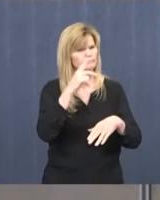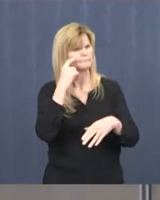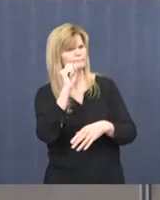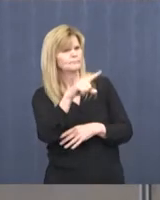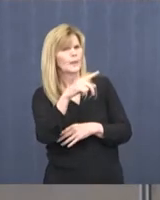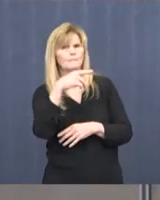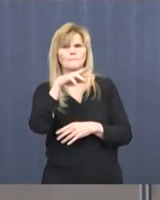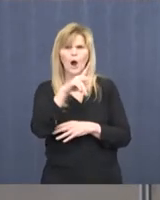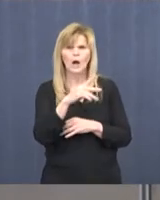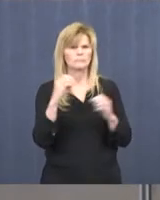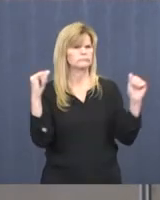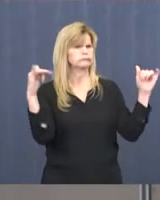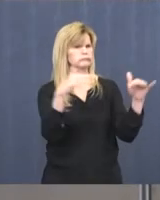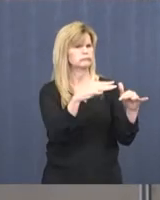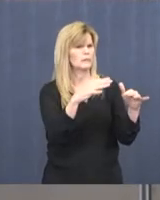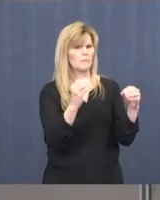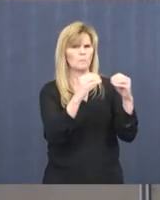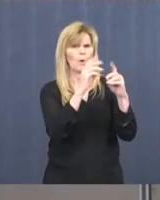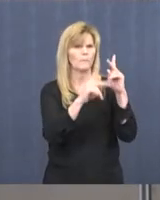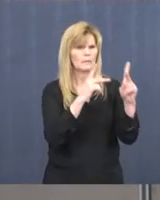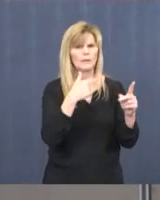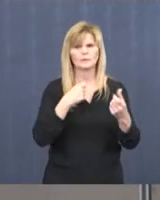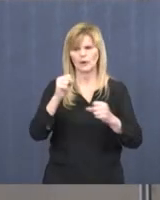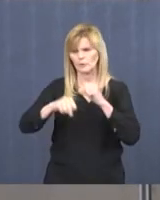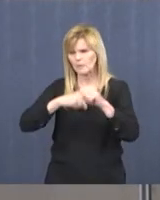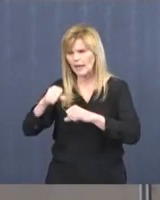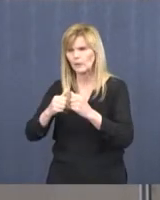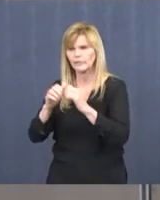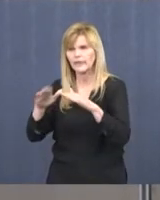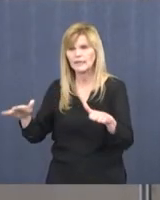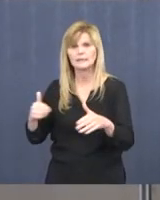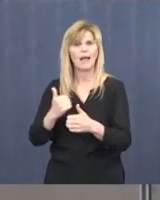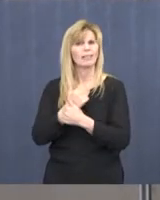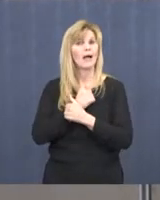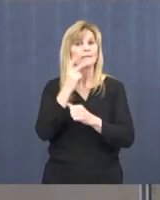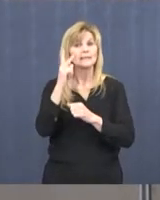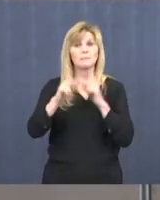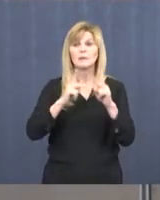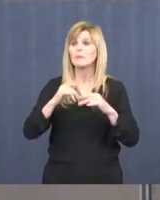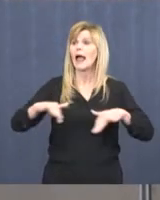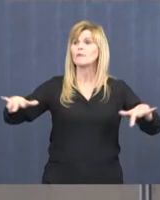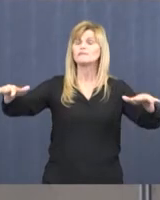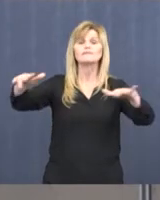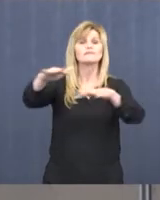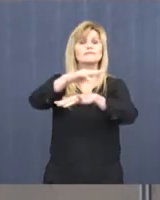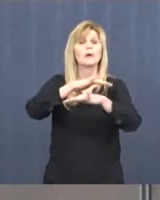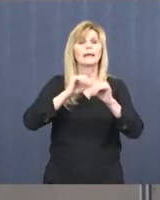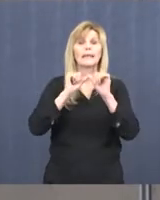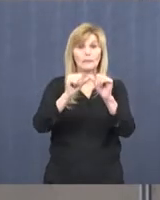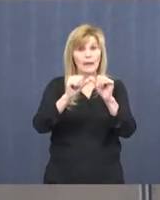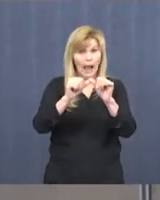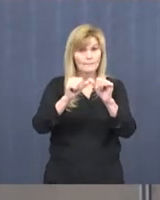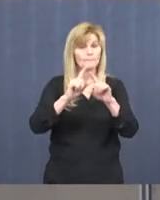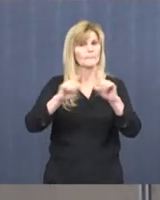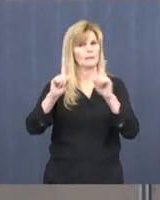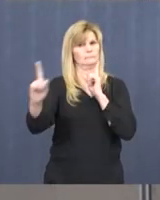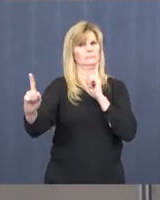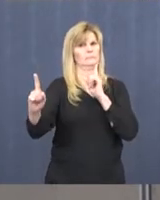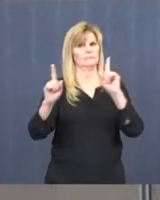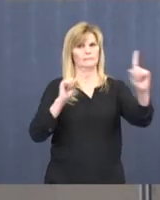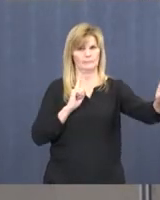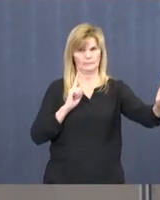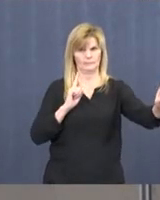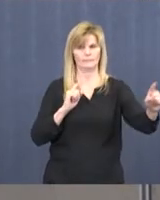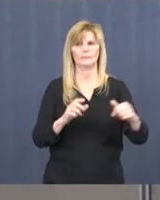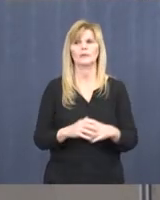biking with my kids. Love to see the people out and in great spirits. Keep that up. I've